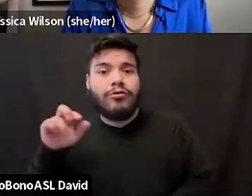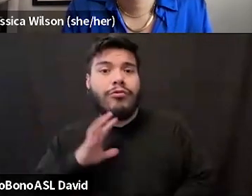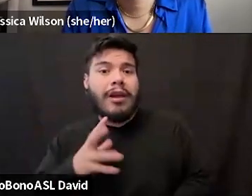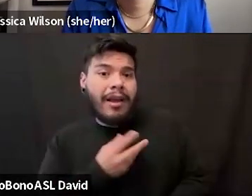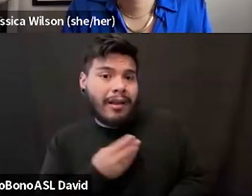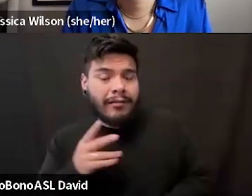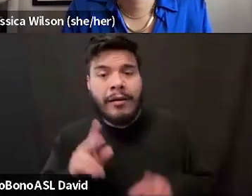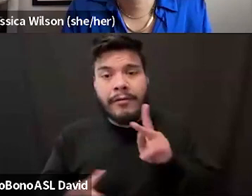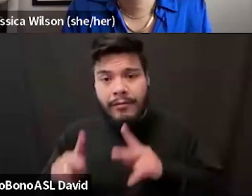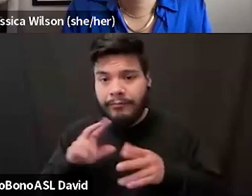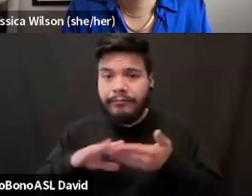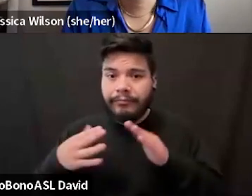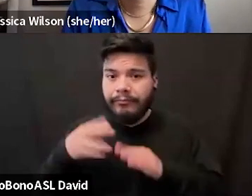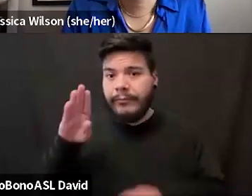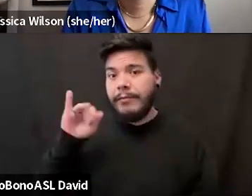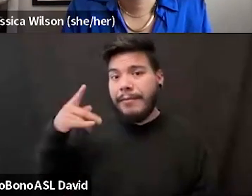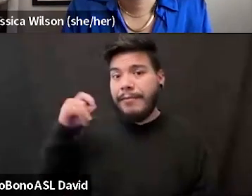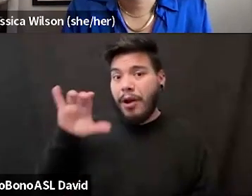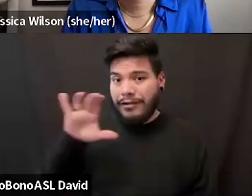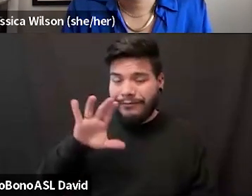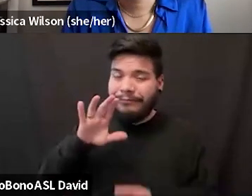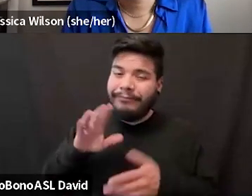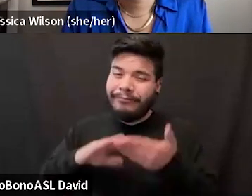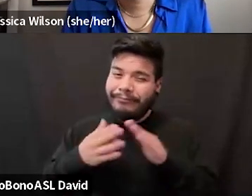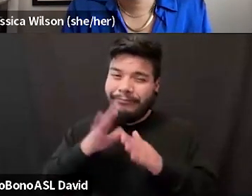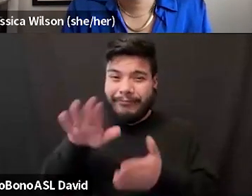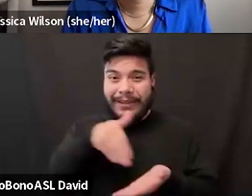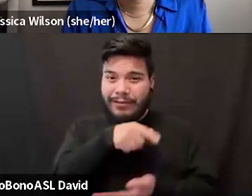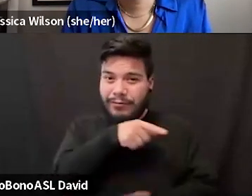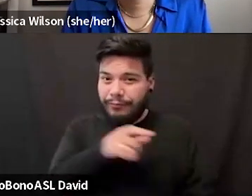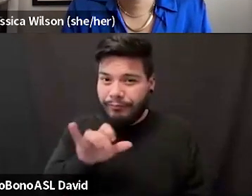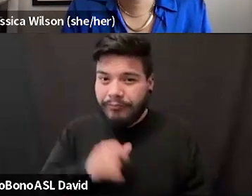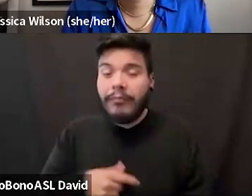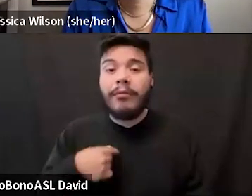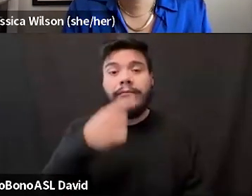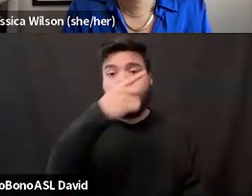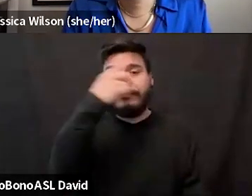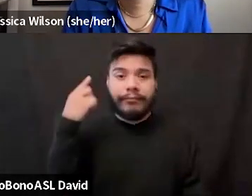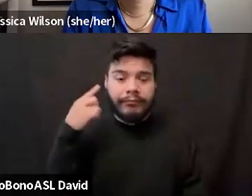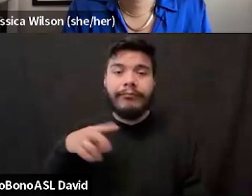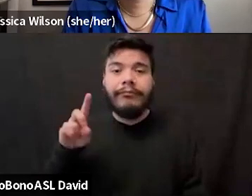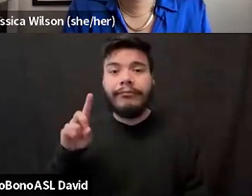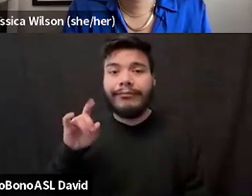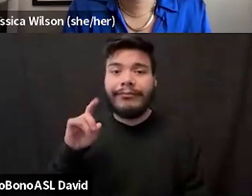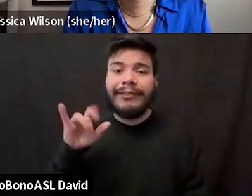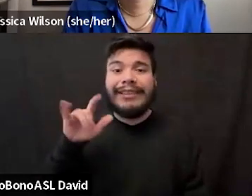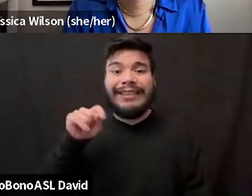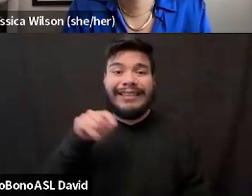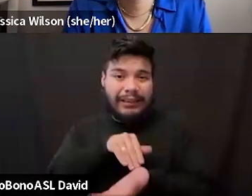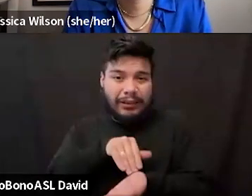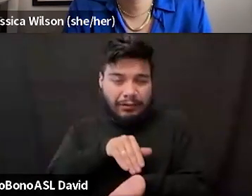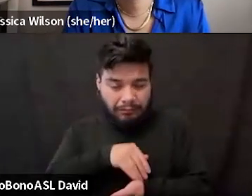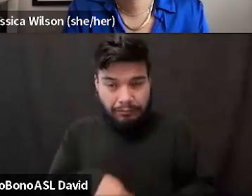and BIPOC-centered clinic there. I am a Black dietitian in the field, so one of 3%